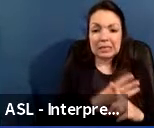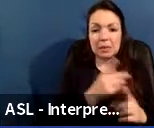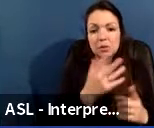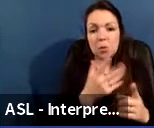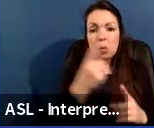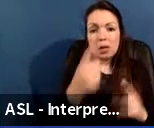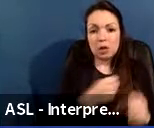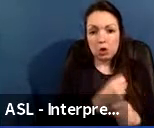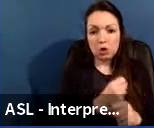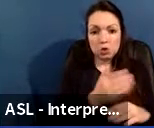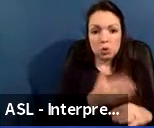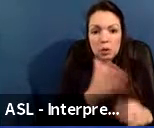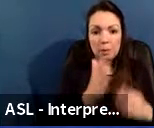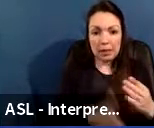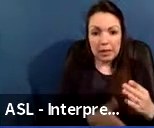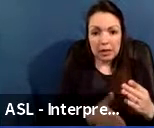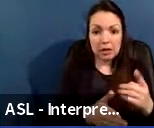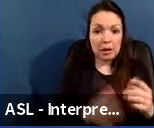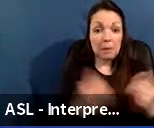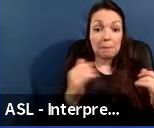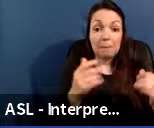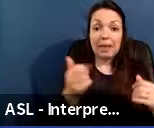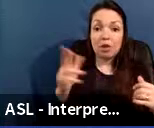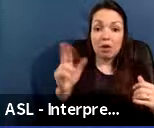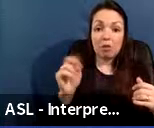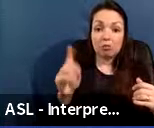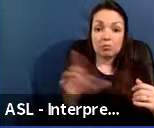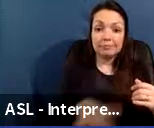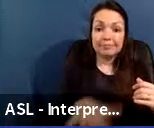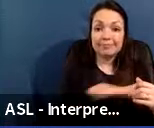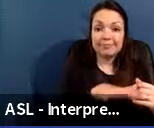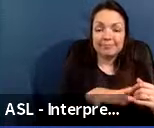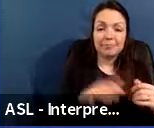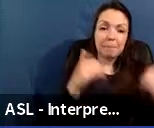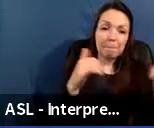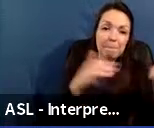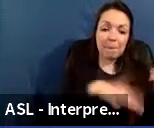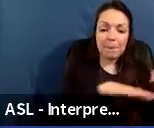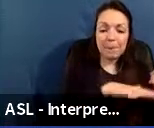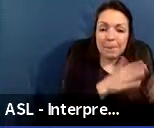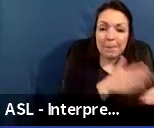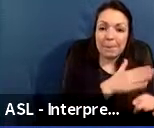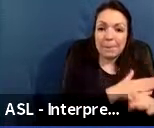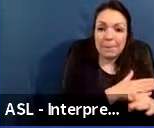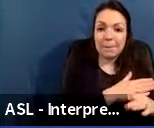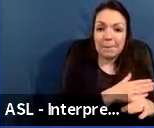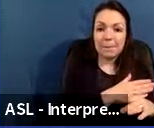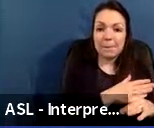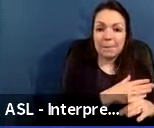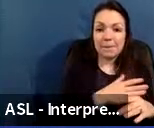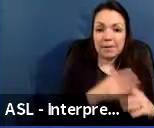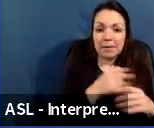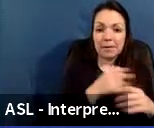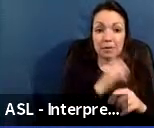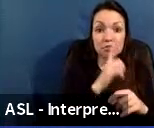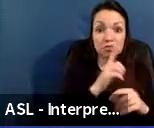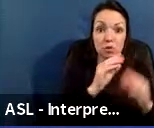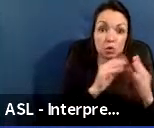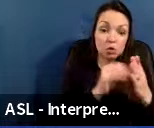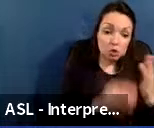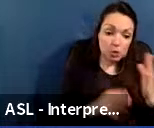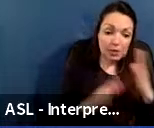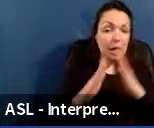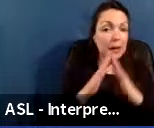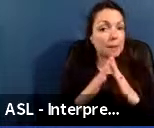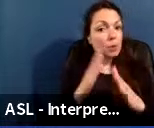this one being playground renovations. The primary focus for playground upgrades includes ensuring that students and community users have